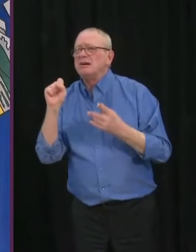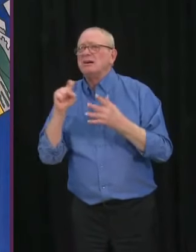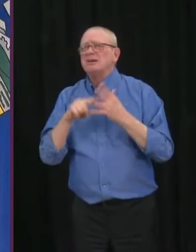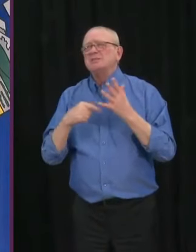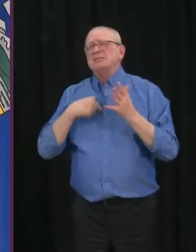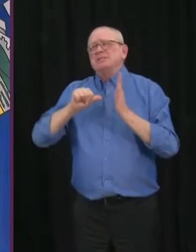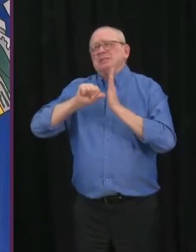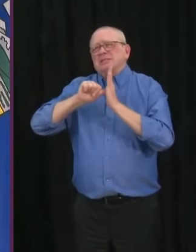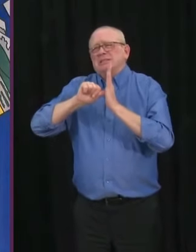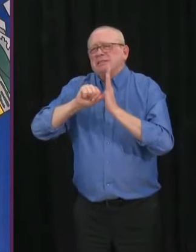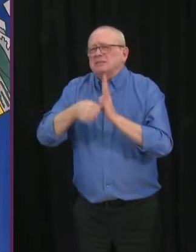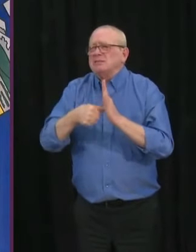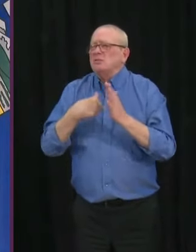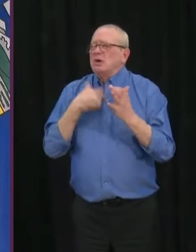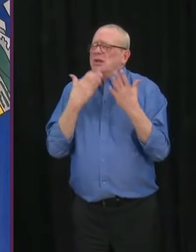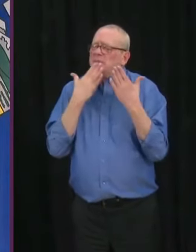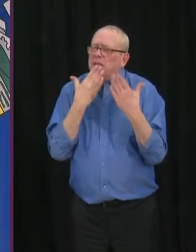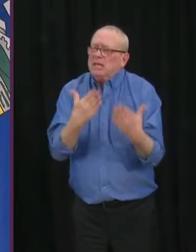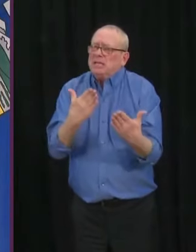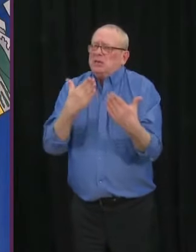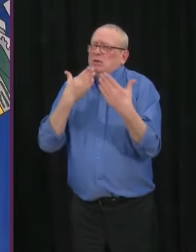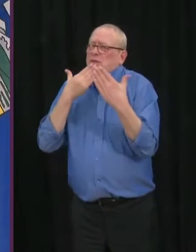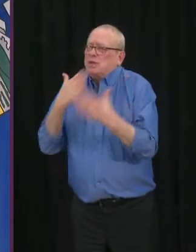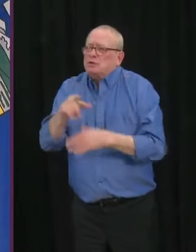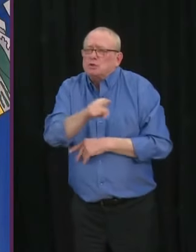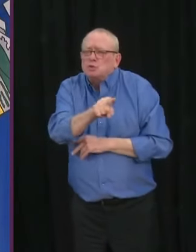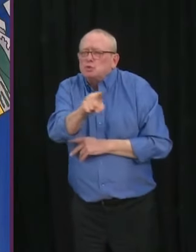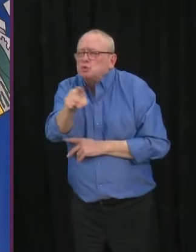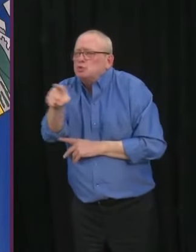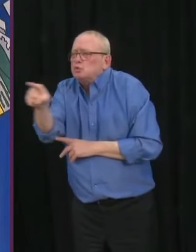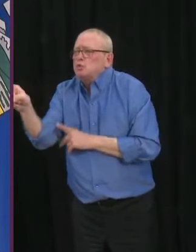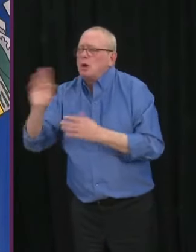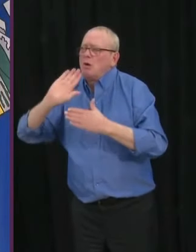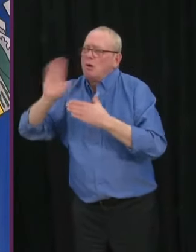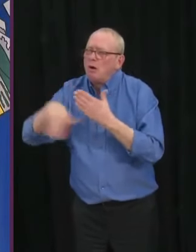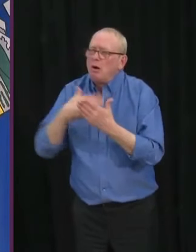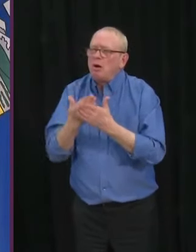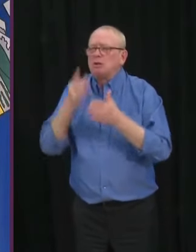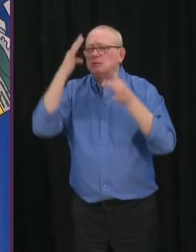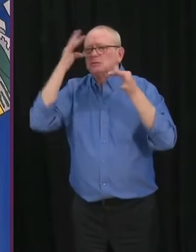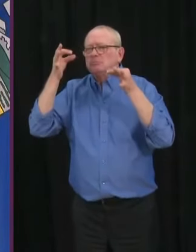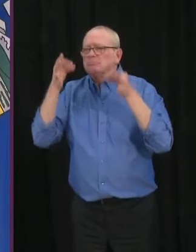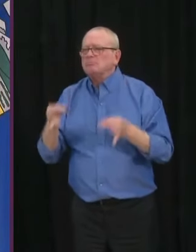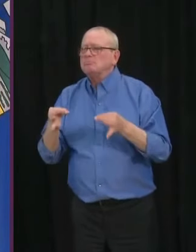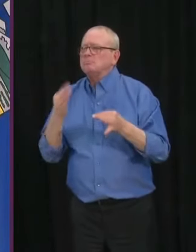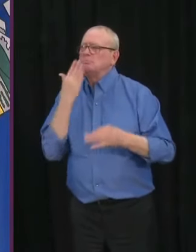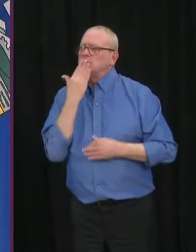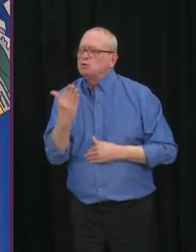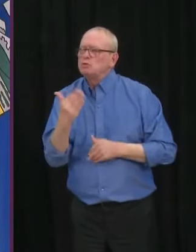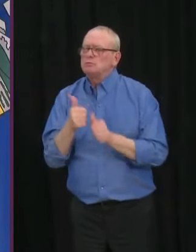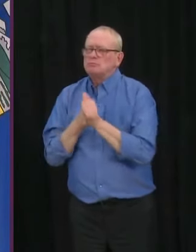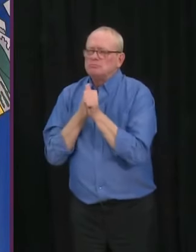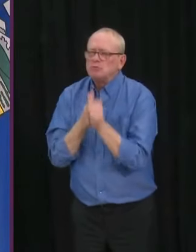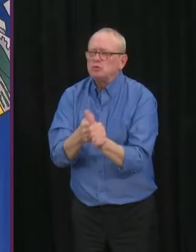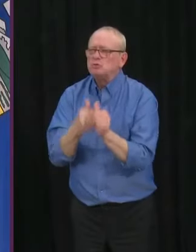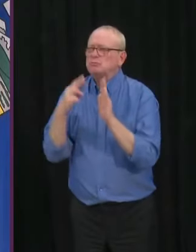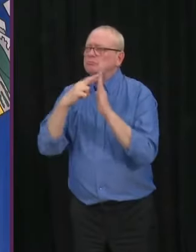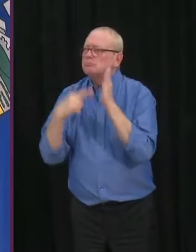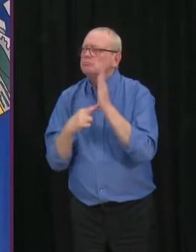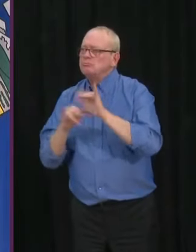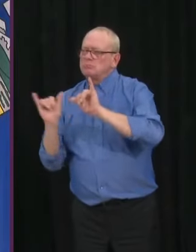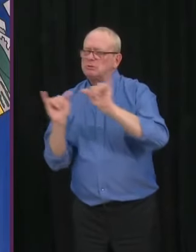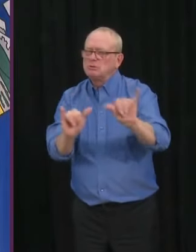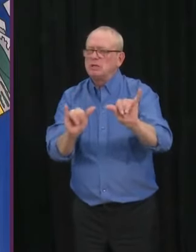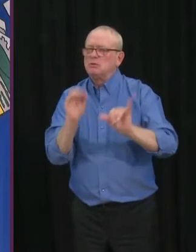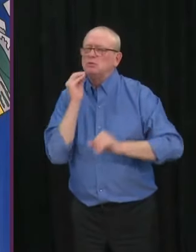to all of the Albertans that have done the right thing over the last month, that have stayed apart, that have stayed home, that have been there